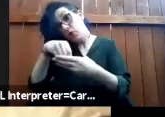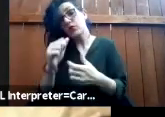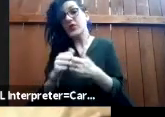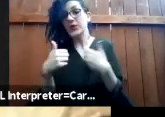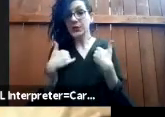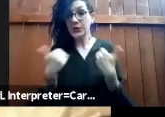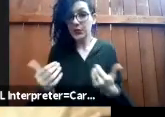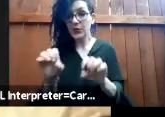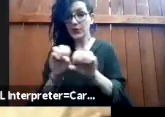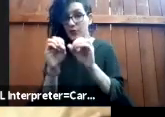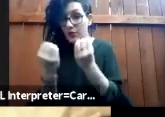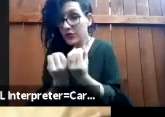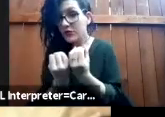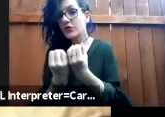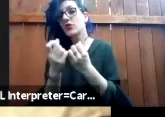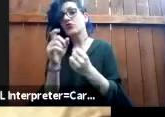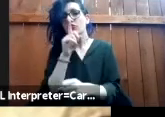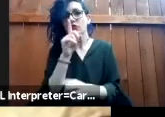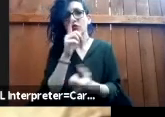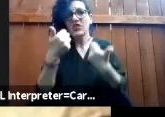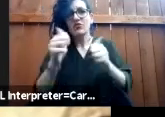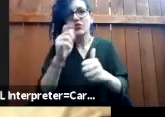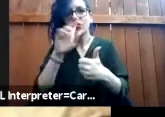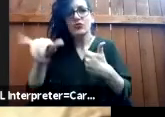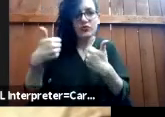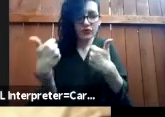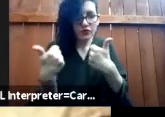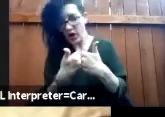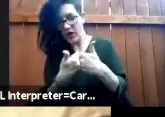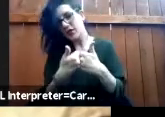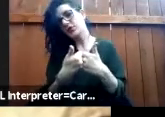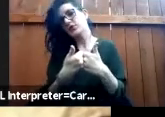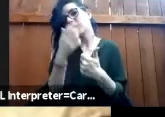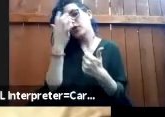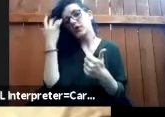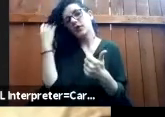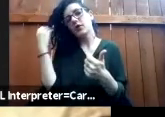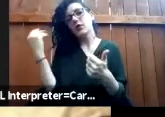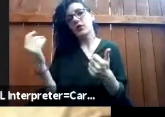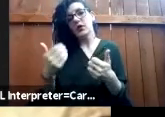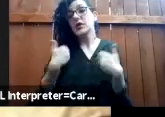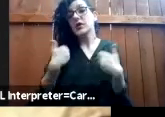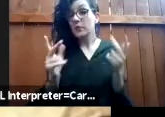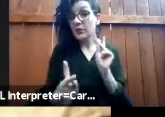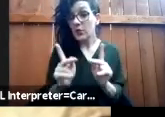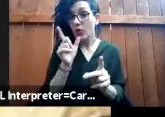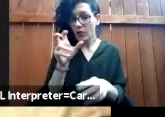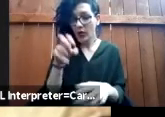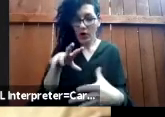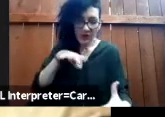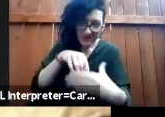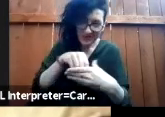the treatment of young people within the prison industrial complex and to transform that treatment